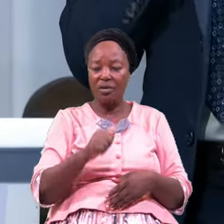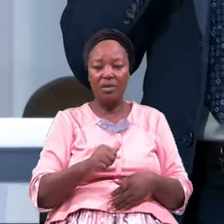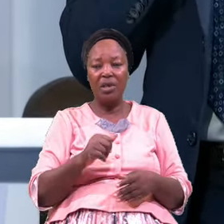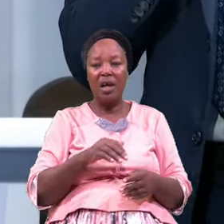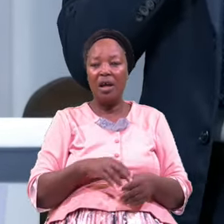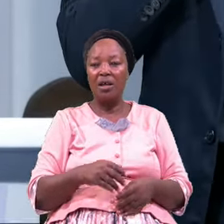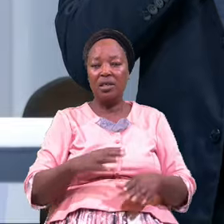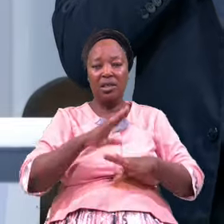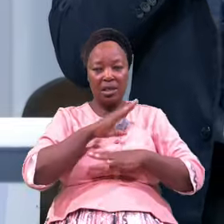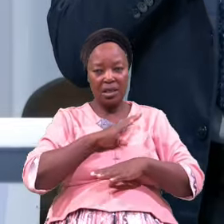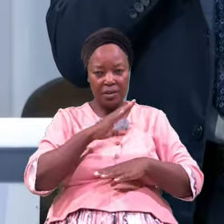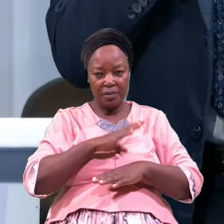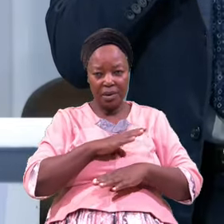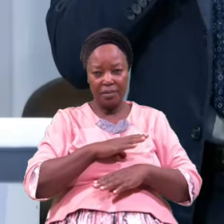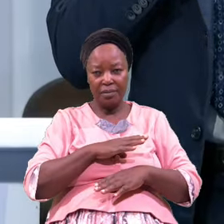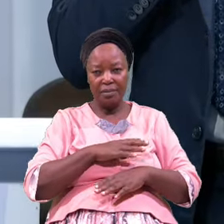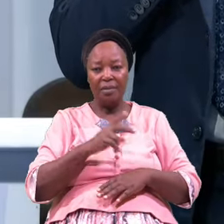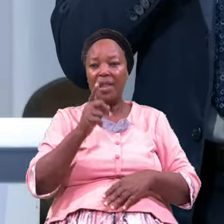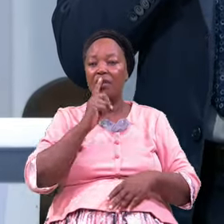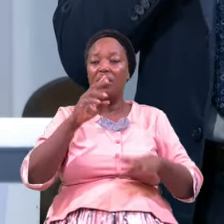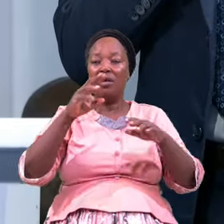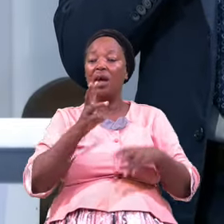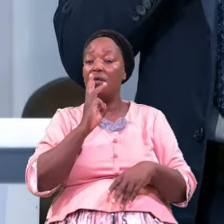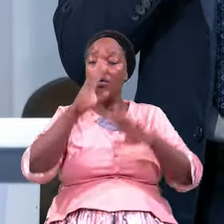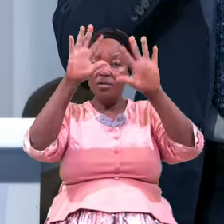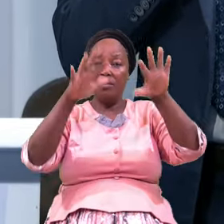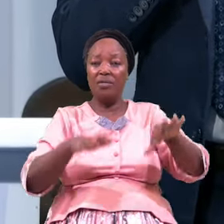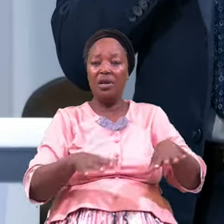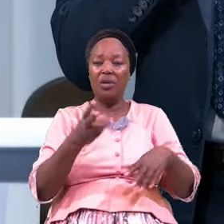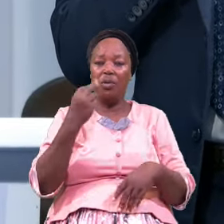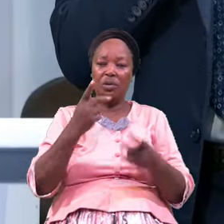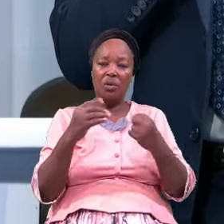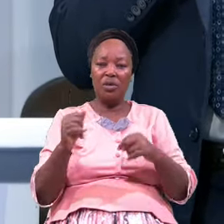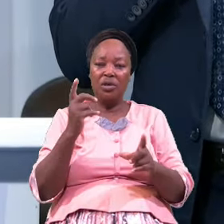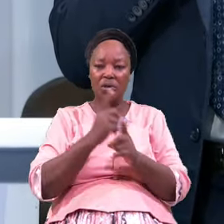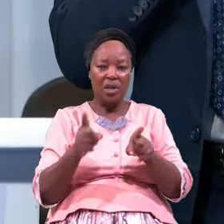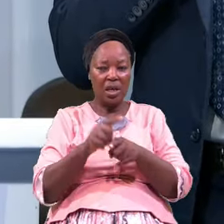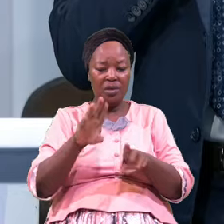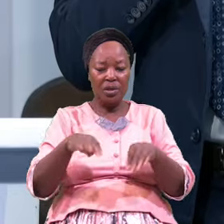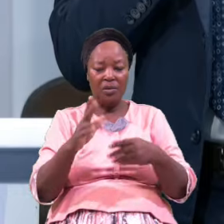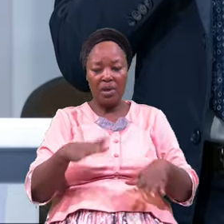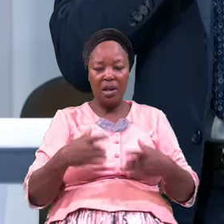The Rain Was Coming Just Like This Time That You Are Giving Your Life To Christ